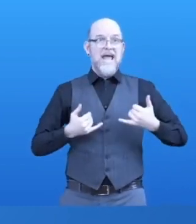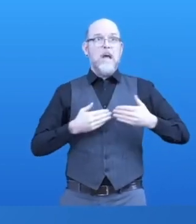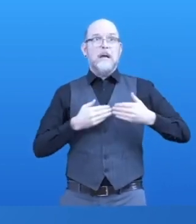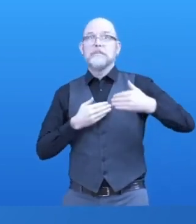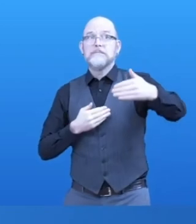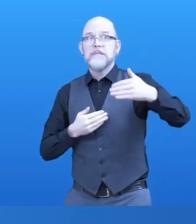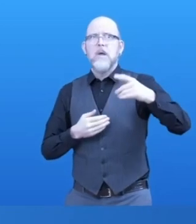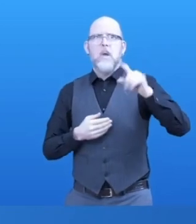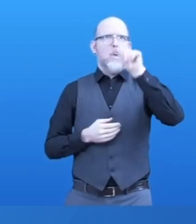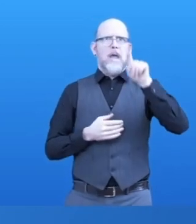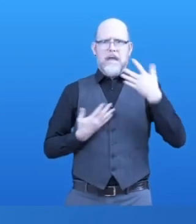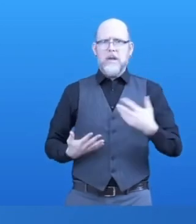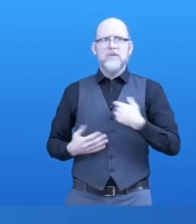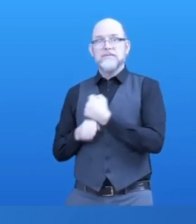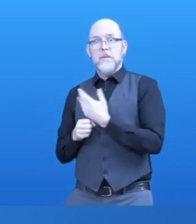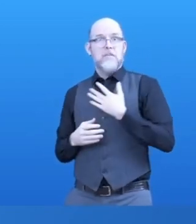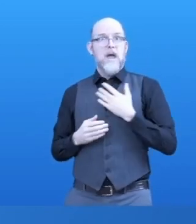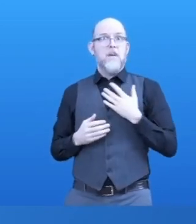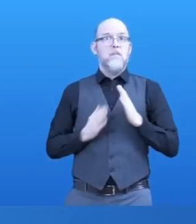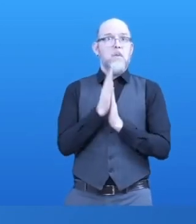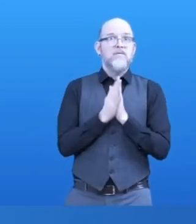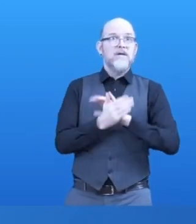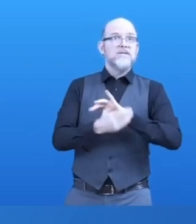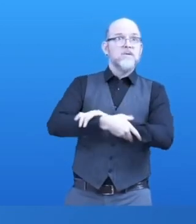Online, offline, locally, nationally.